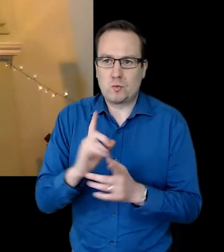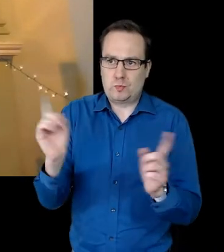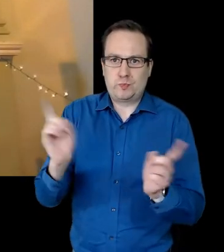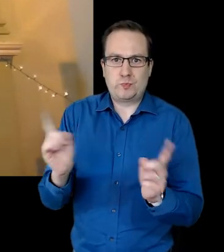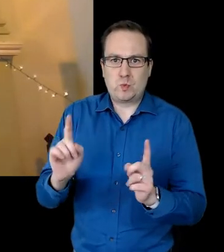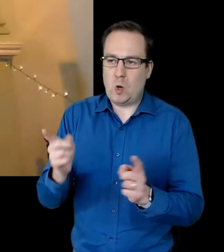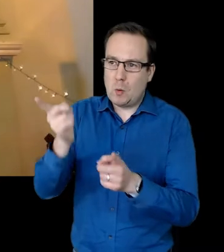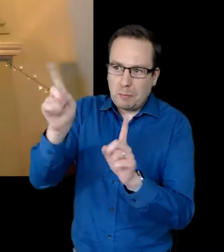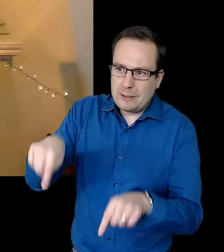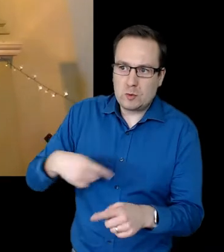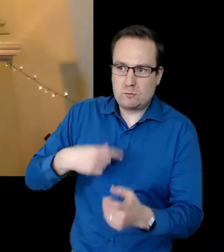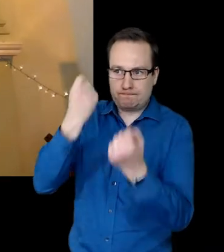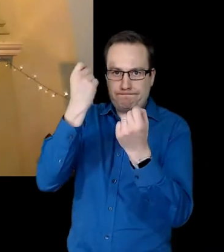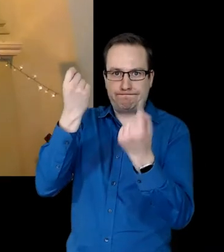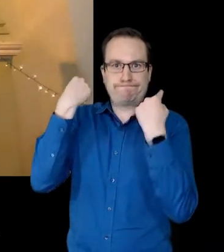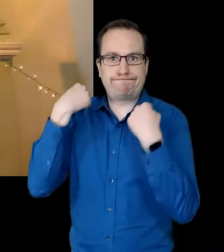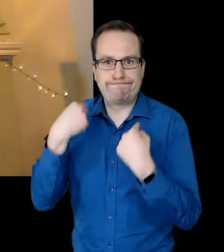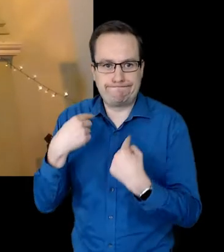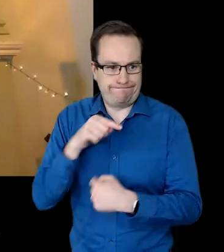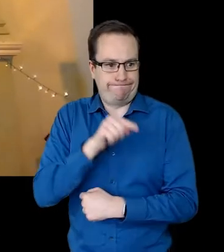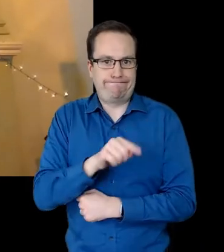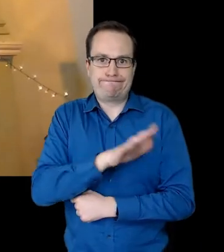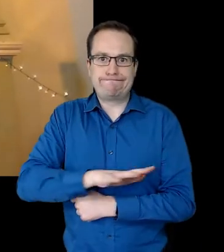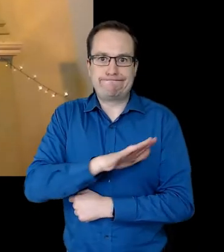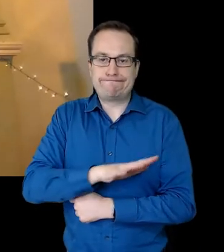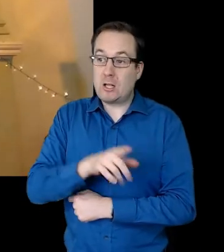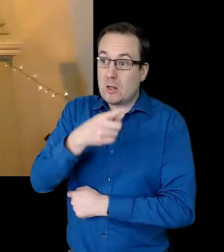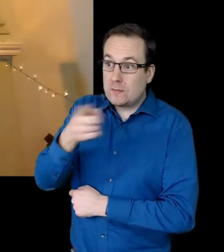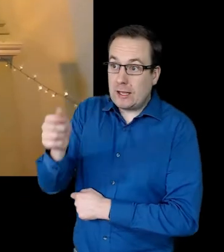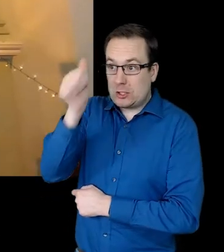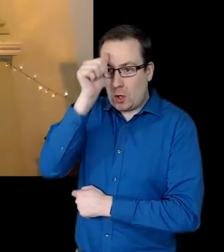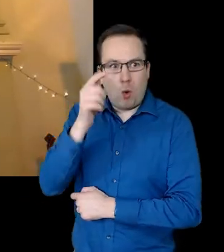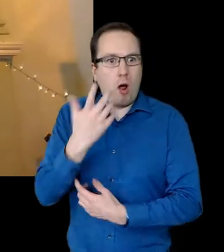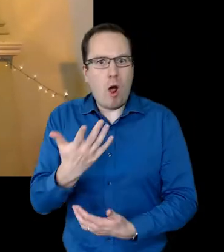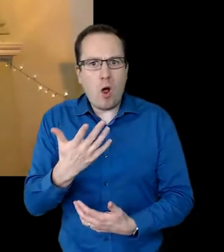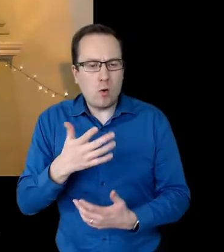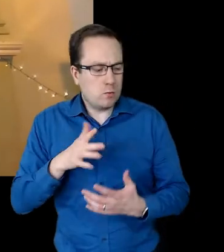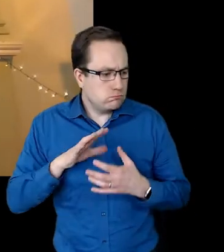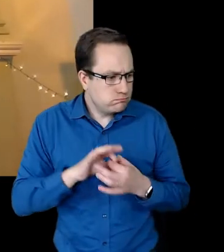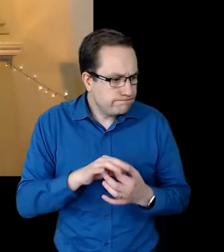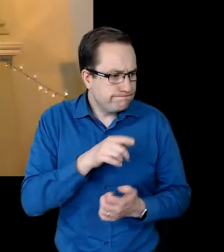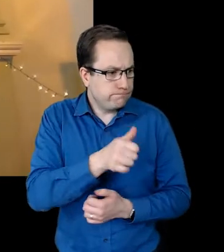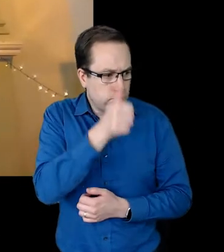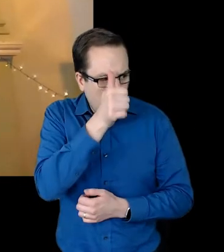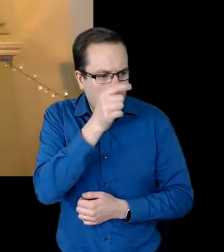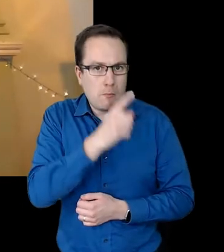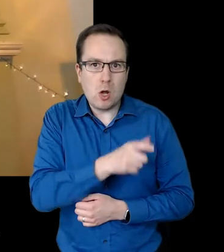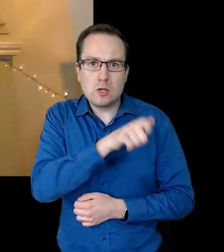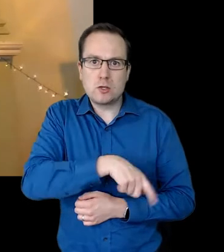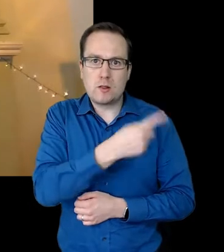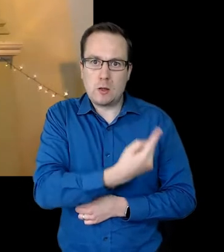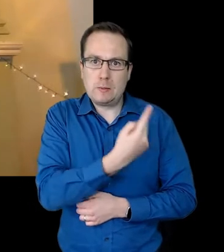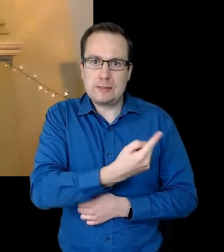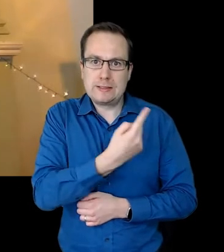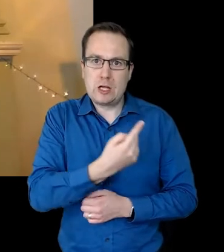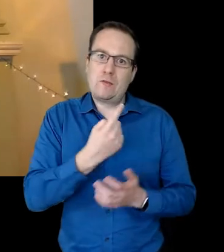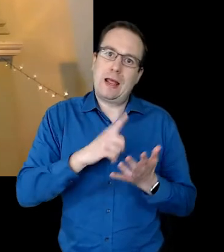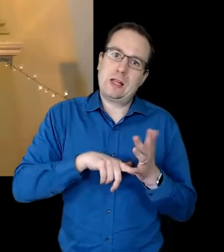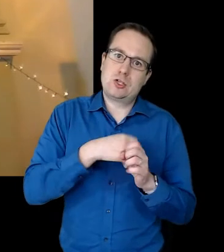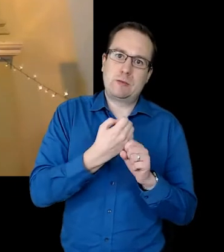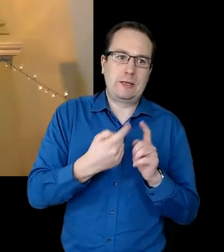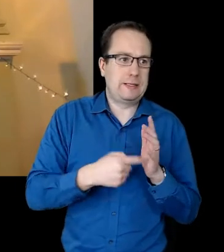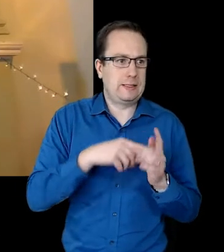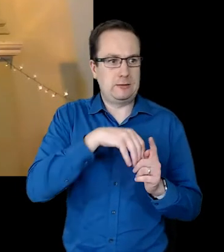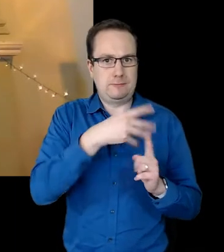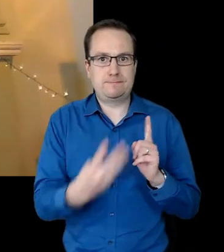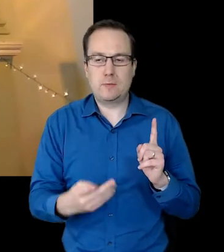and that once people know that they have loved ones who are LGBTQIA plus, they are far less likely to maintain prejudiced or